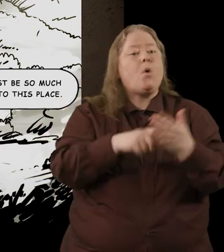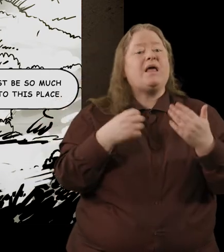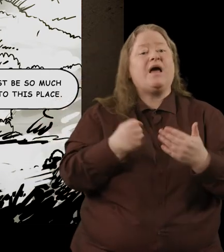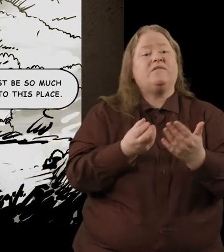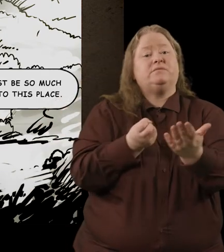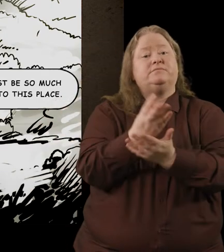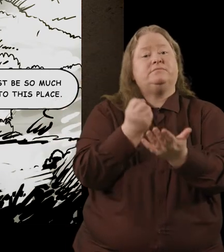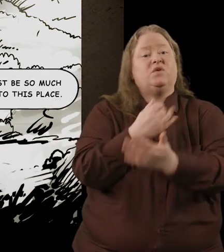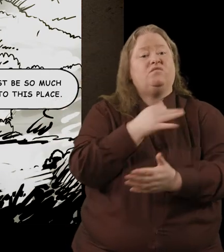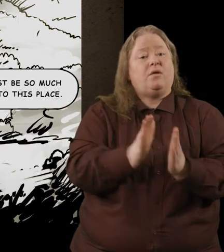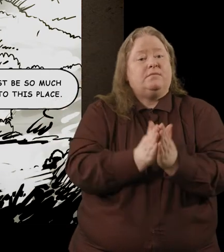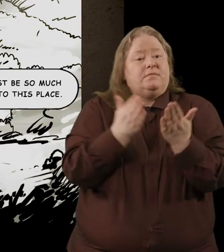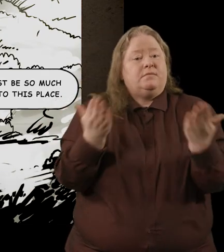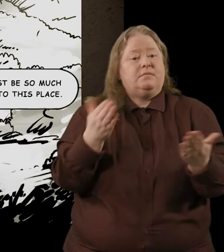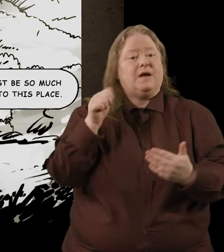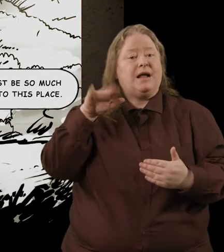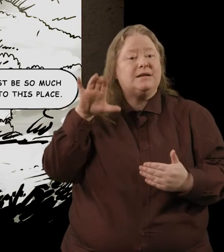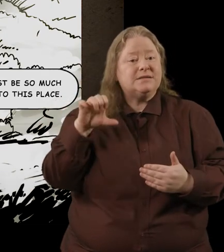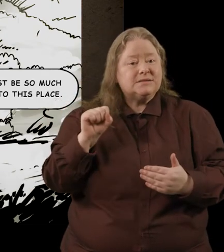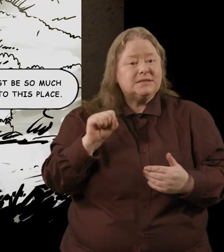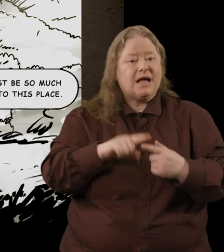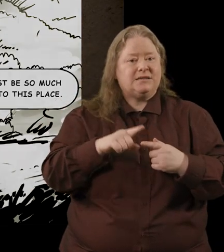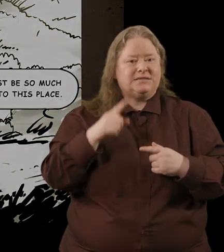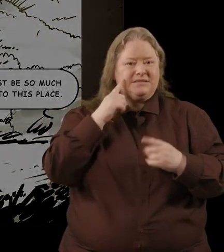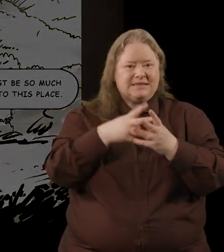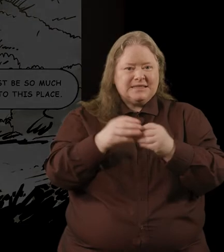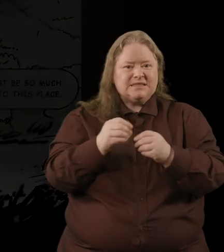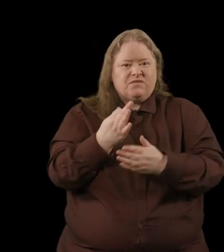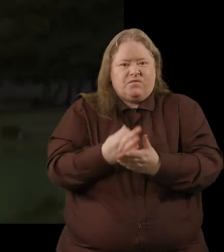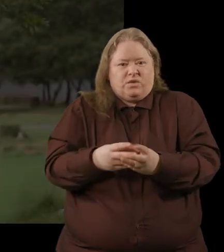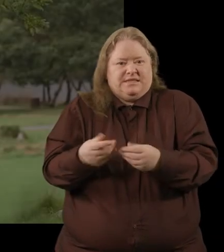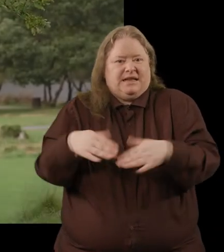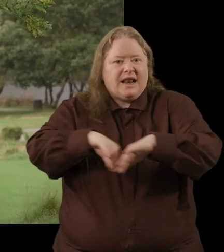of the annals the remains of the buildings and a few objects left